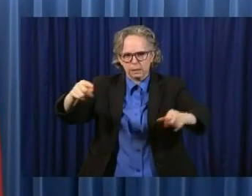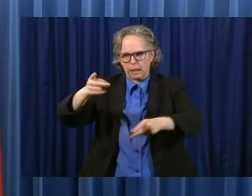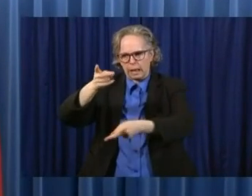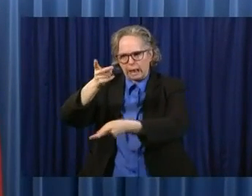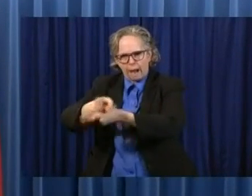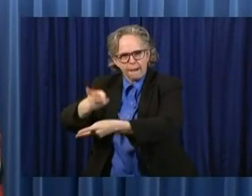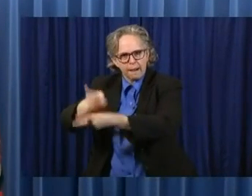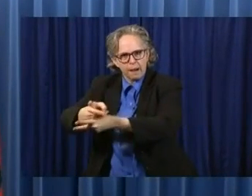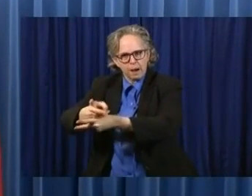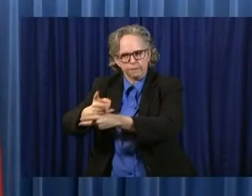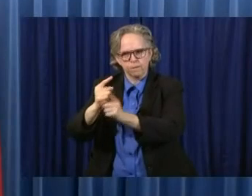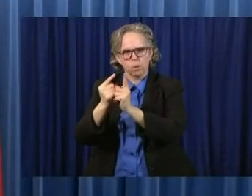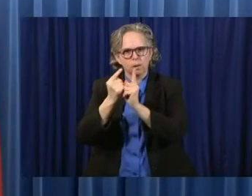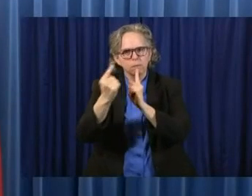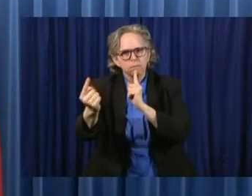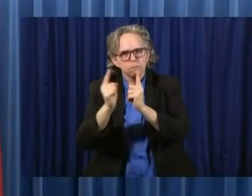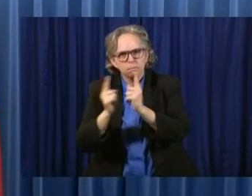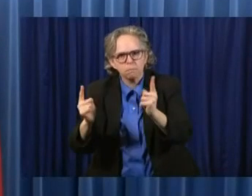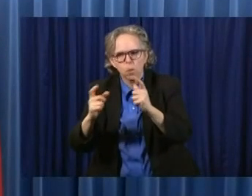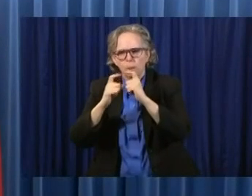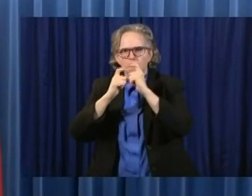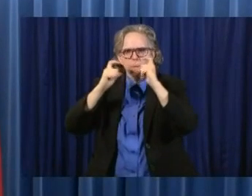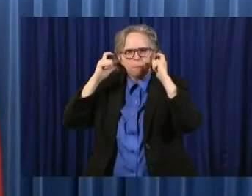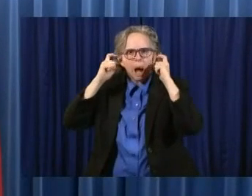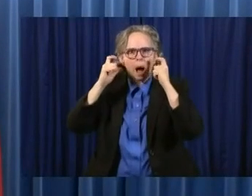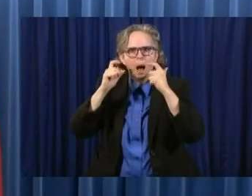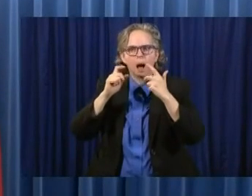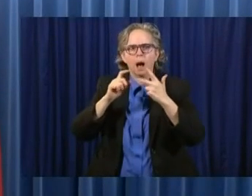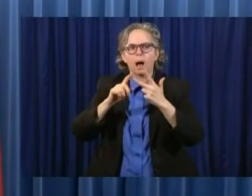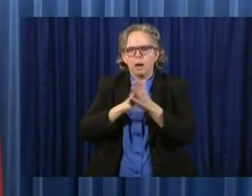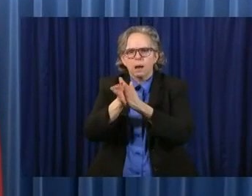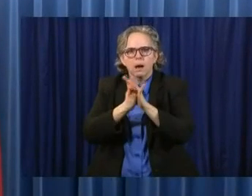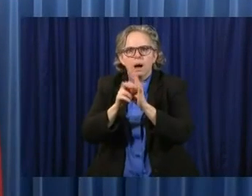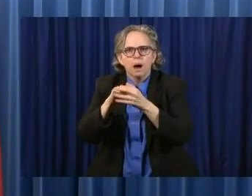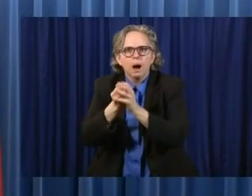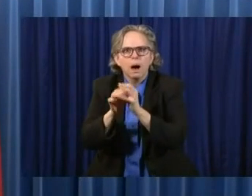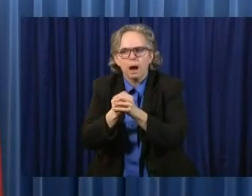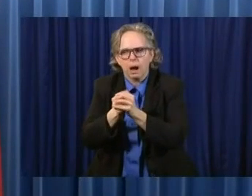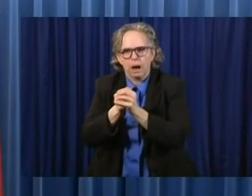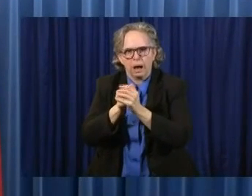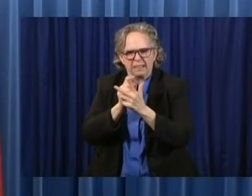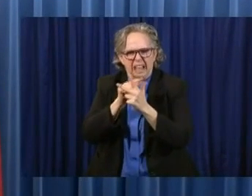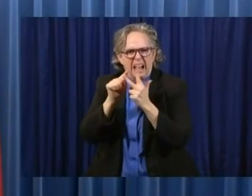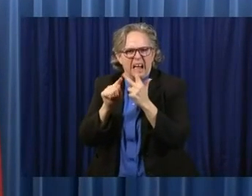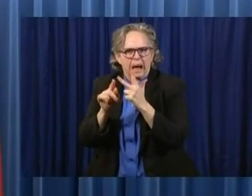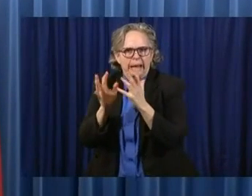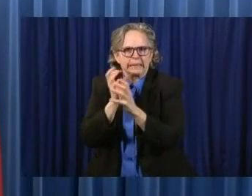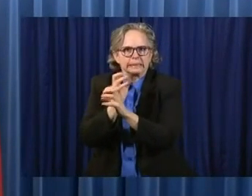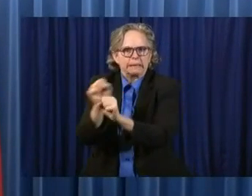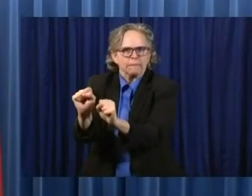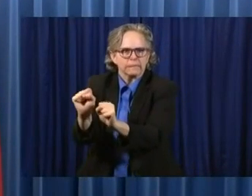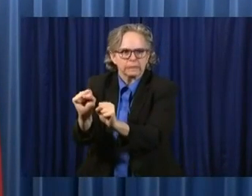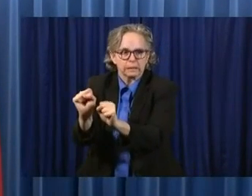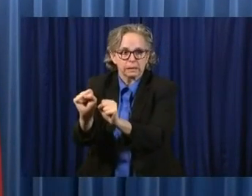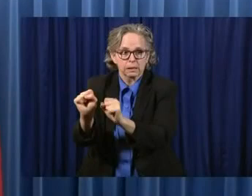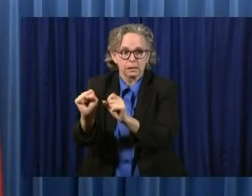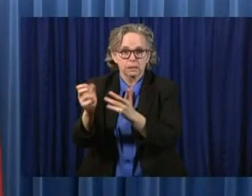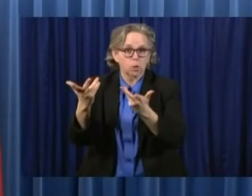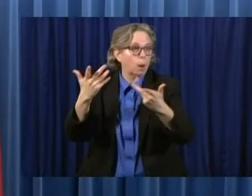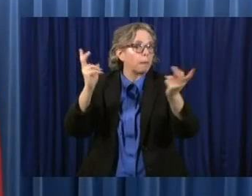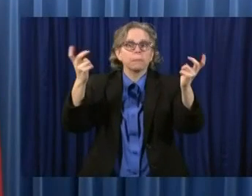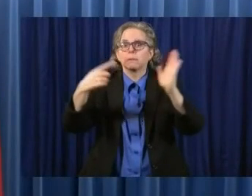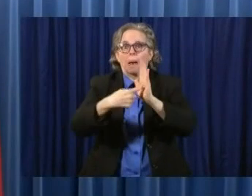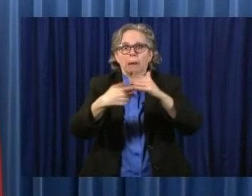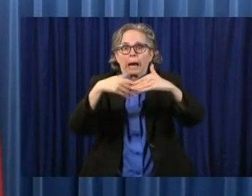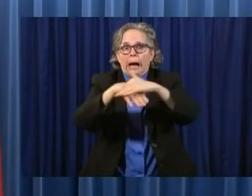to follow basic distancing protocol and go out, enjoy these retail businesses in a week.